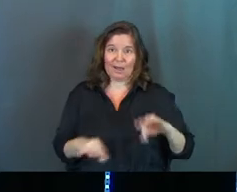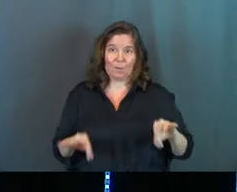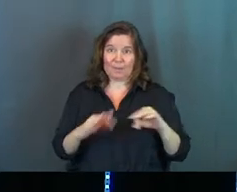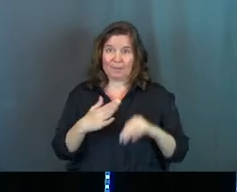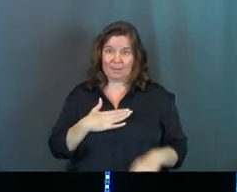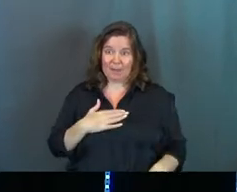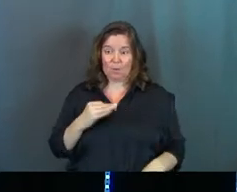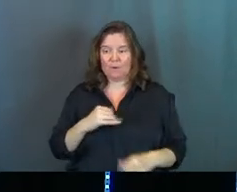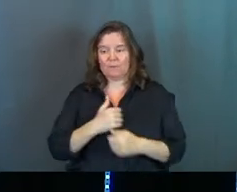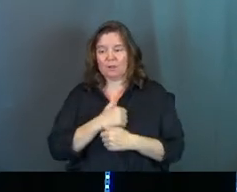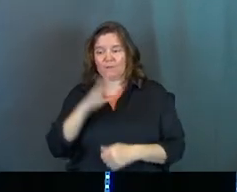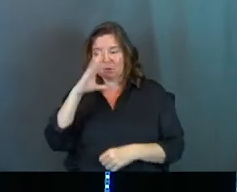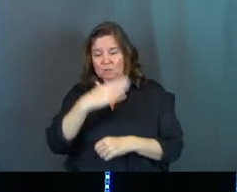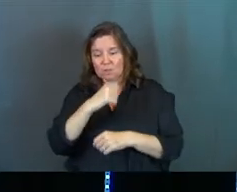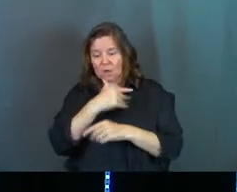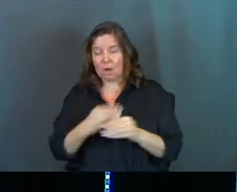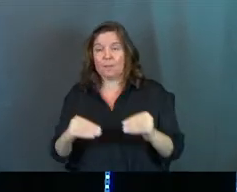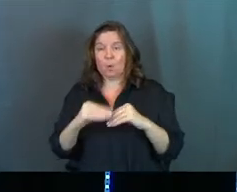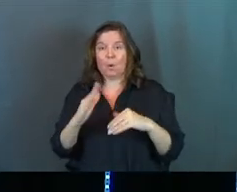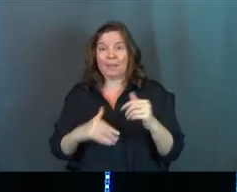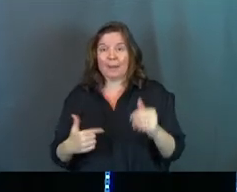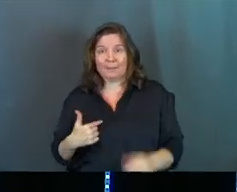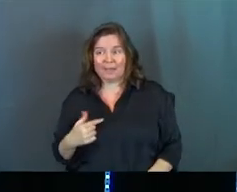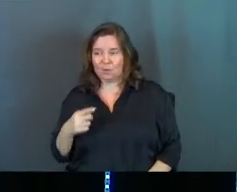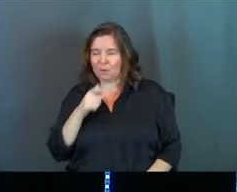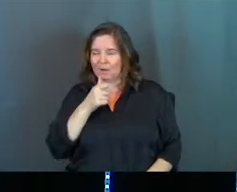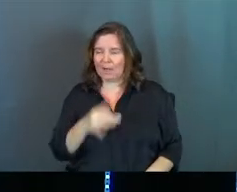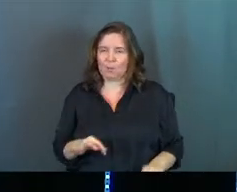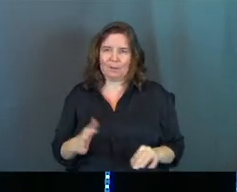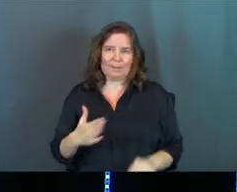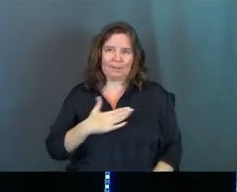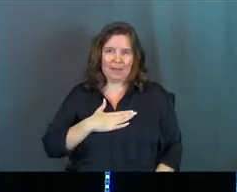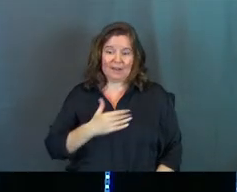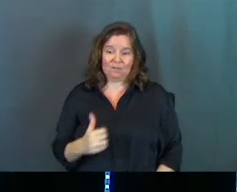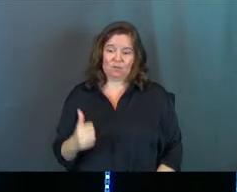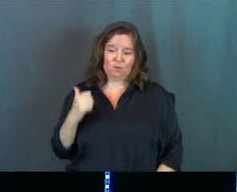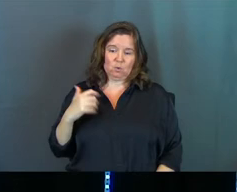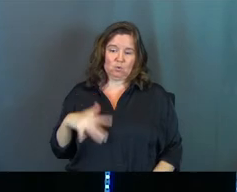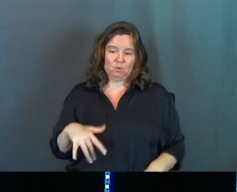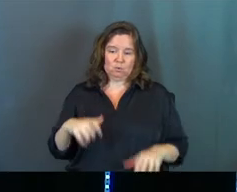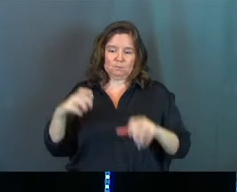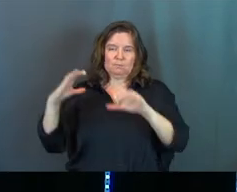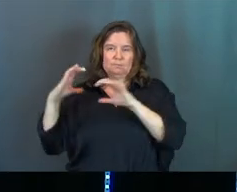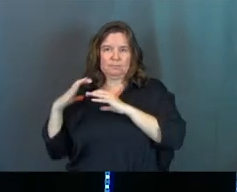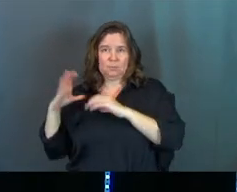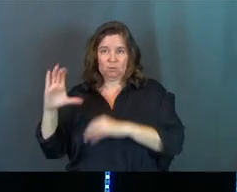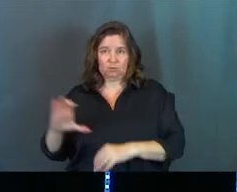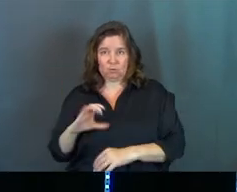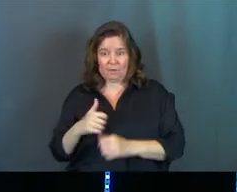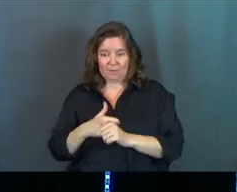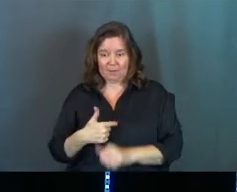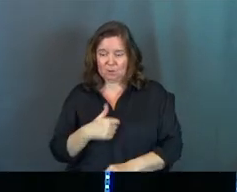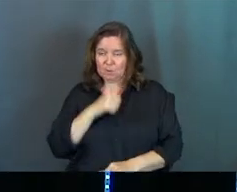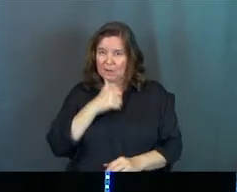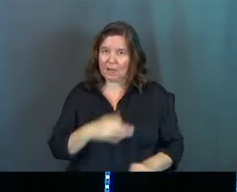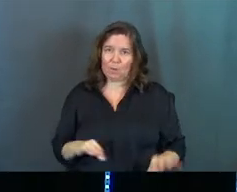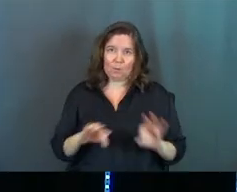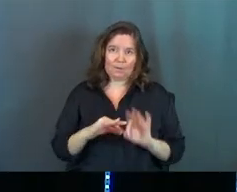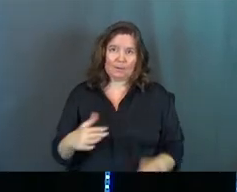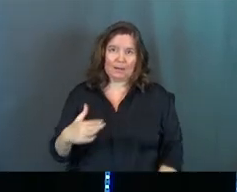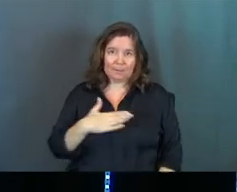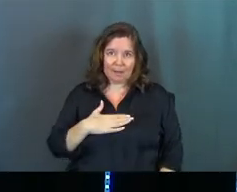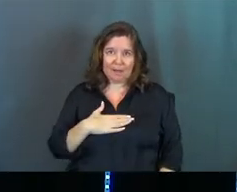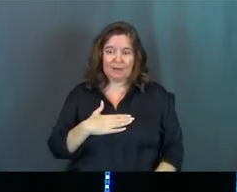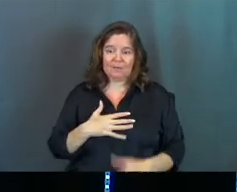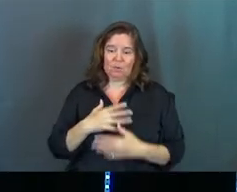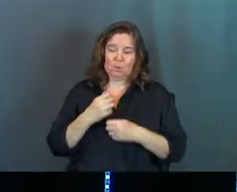Sheesh! Or if you love your son or daughter more than me, you are not worthy of being mine. If you refuse to take up your cross and follow me, you are not worthy of being mine.